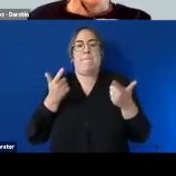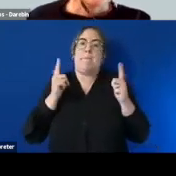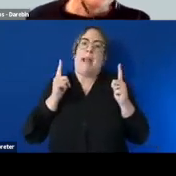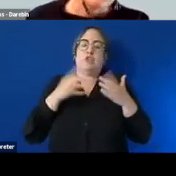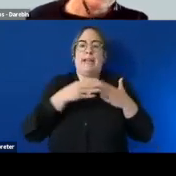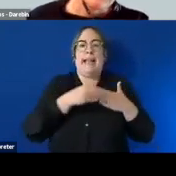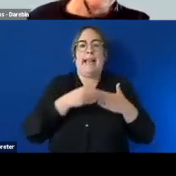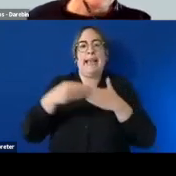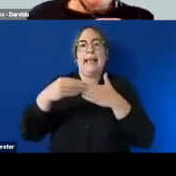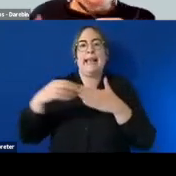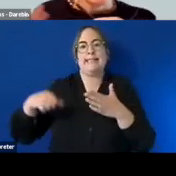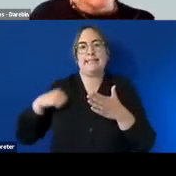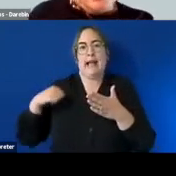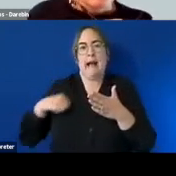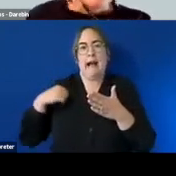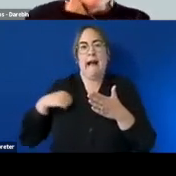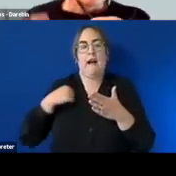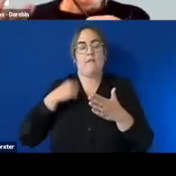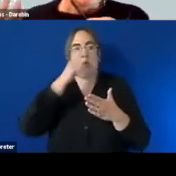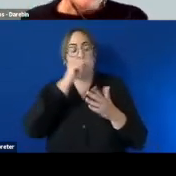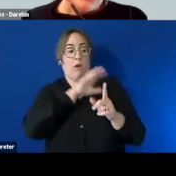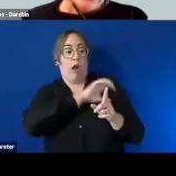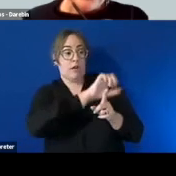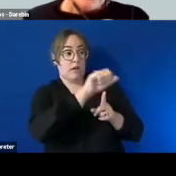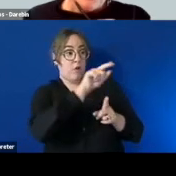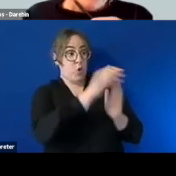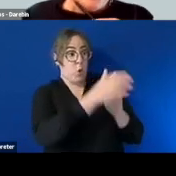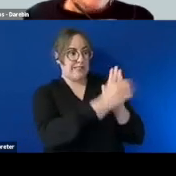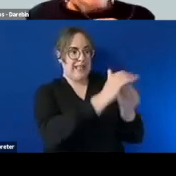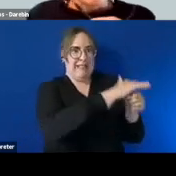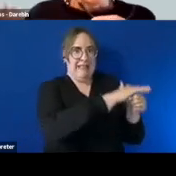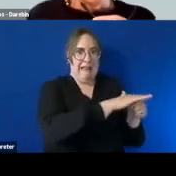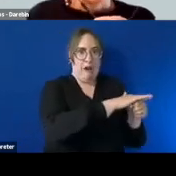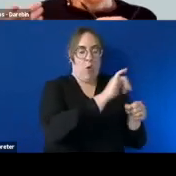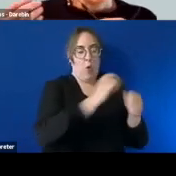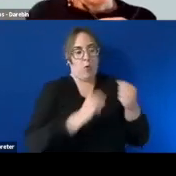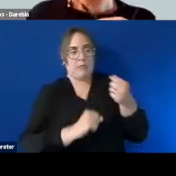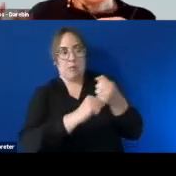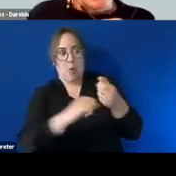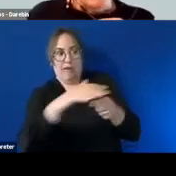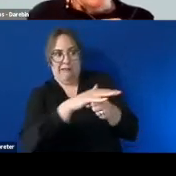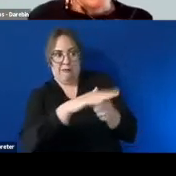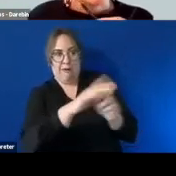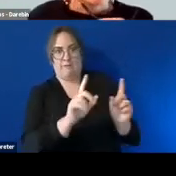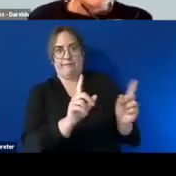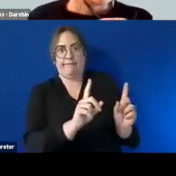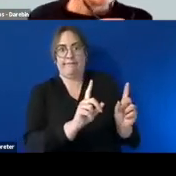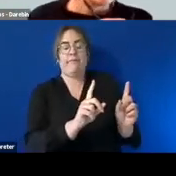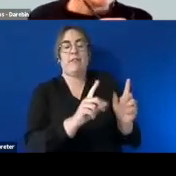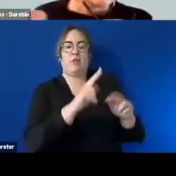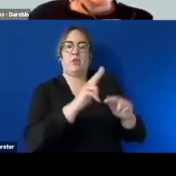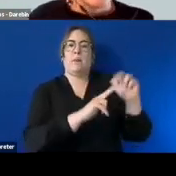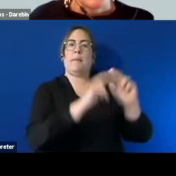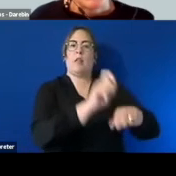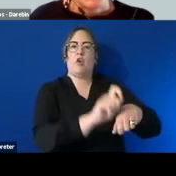identifying what someone is skilled at or what someone needs more support in um and just building that confidence that way but i think